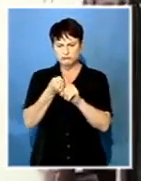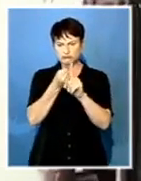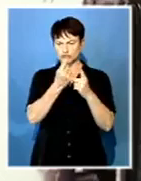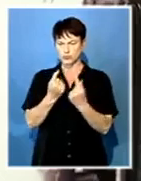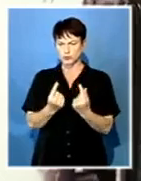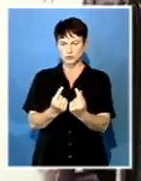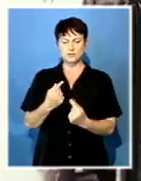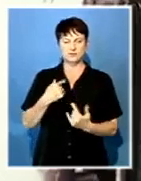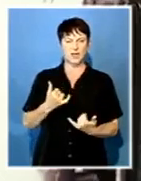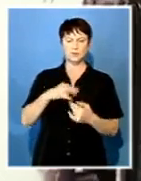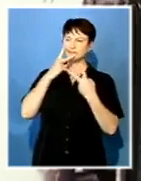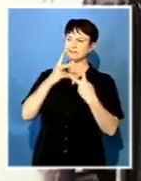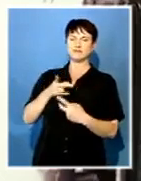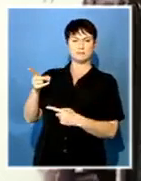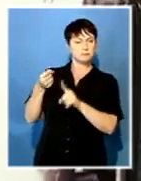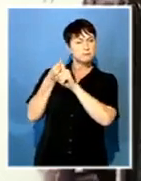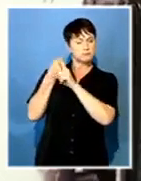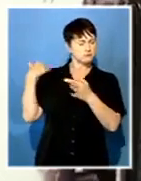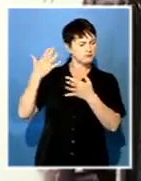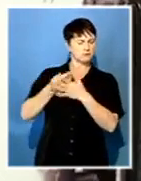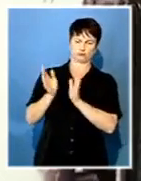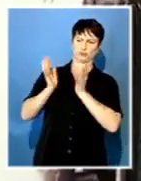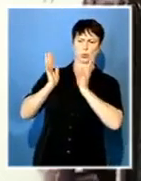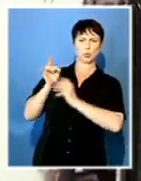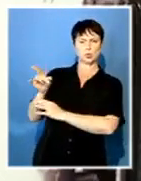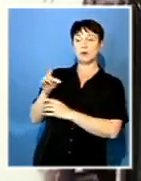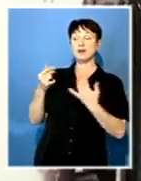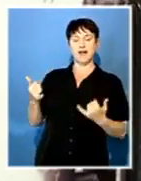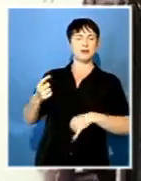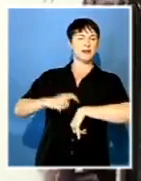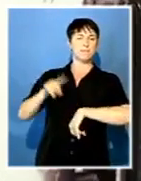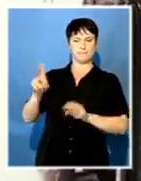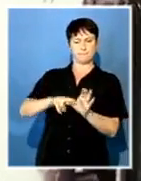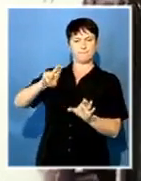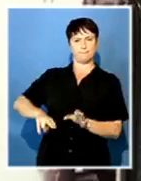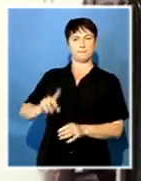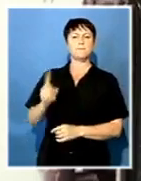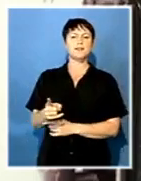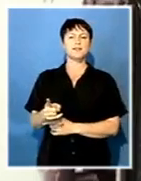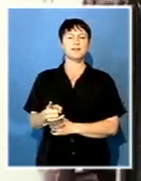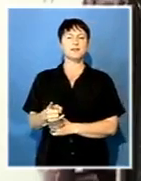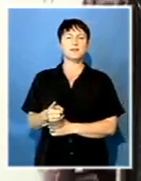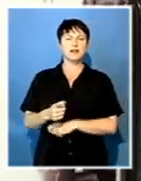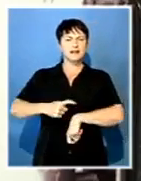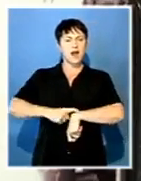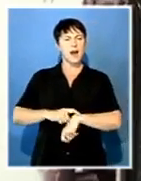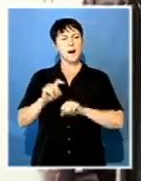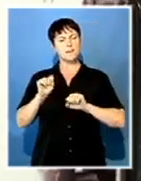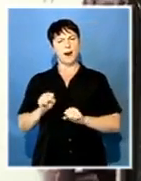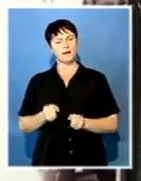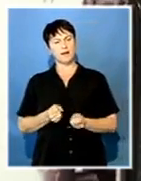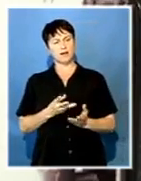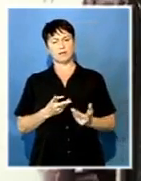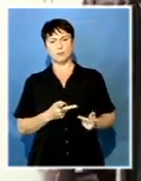arrived for him to step down and allow the country to be led by a new